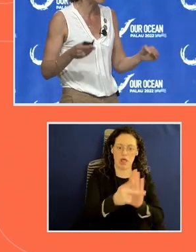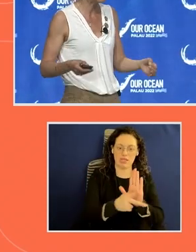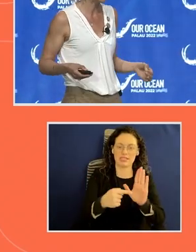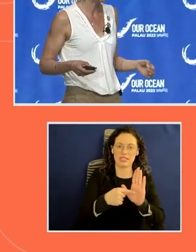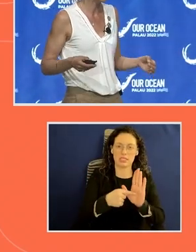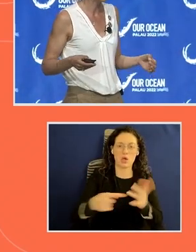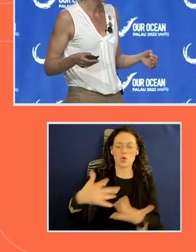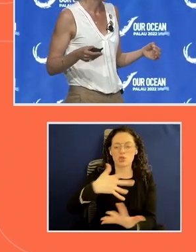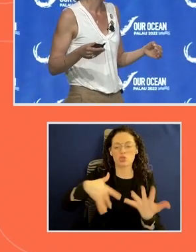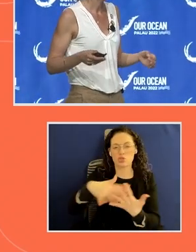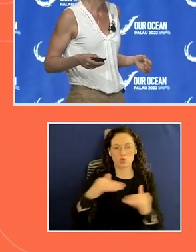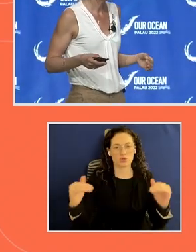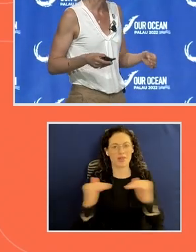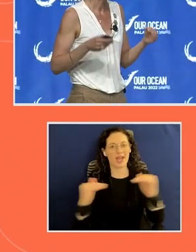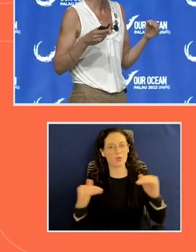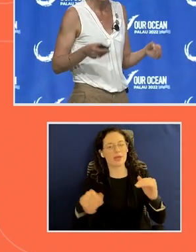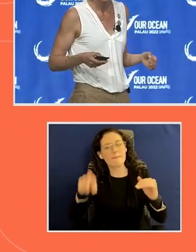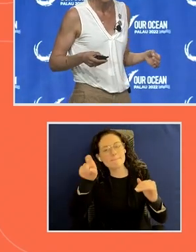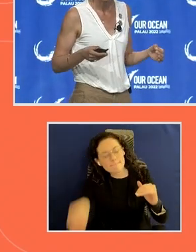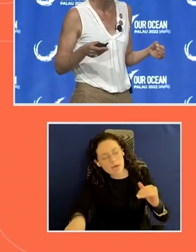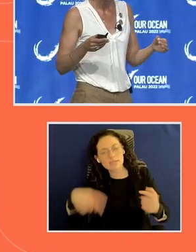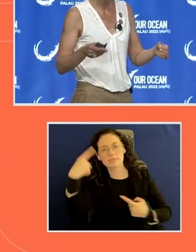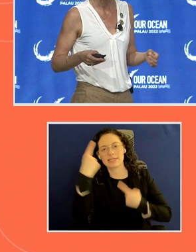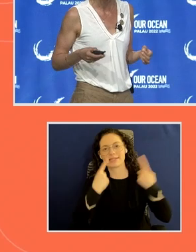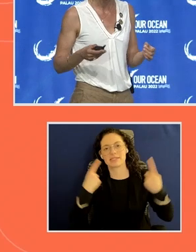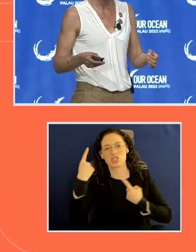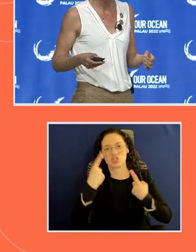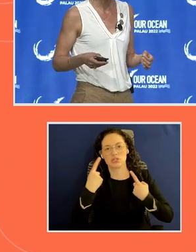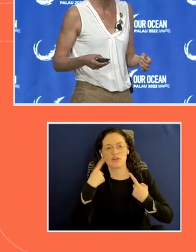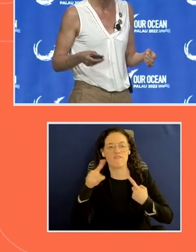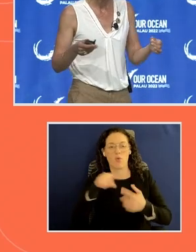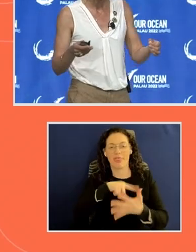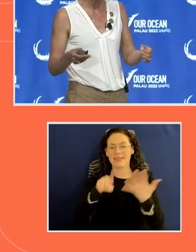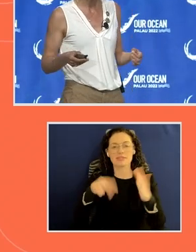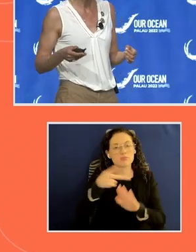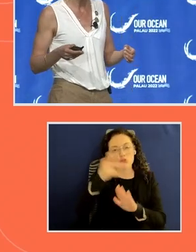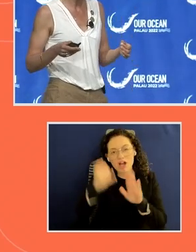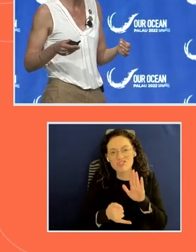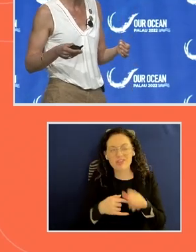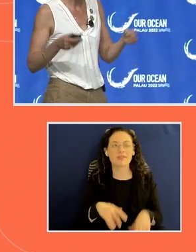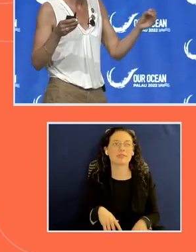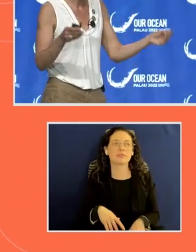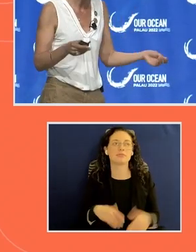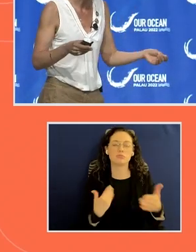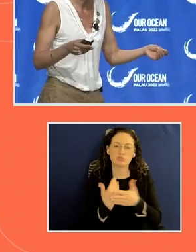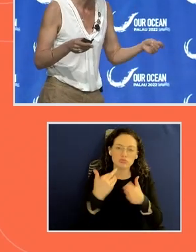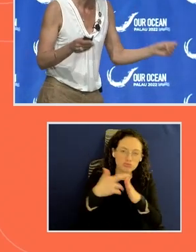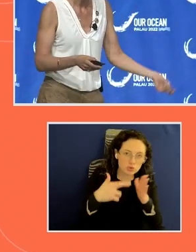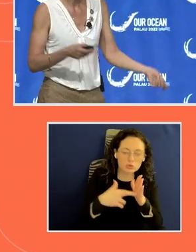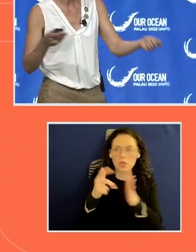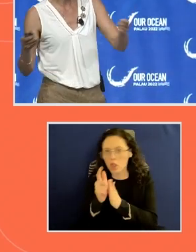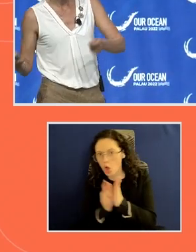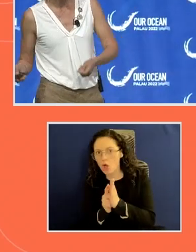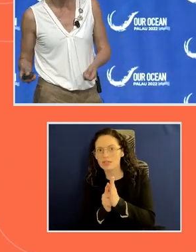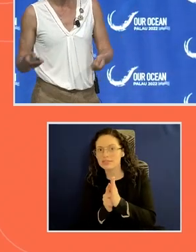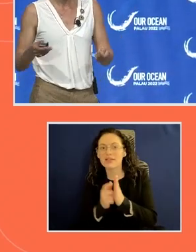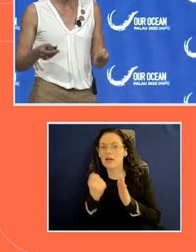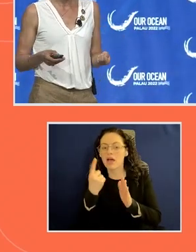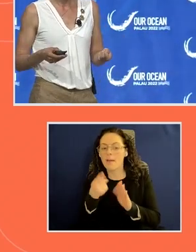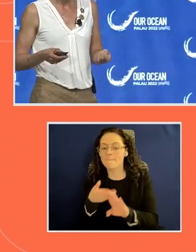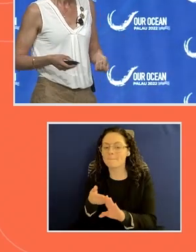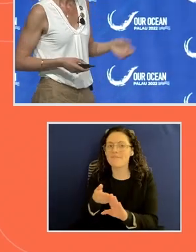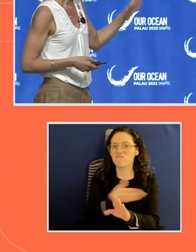be baked in to projects and ordinances at the onset, not as an